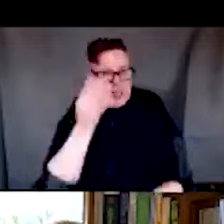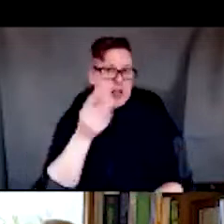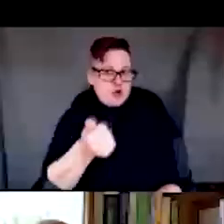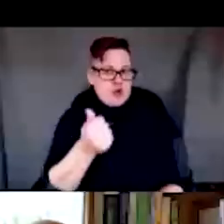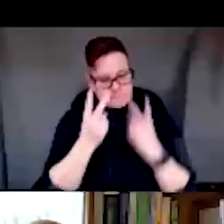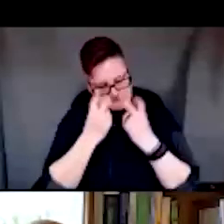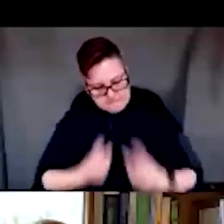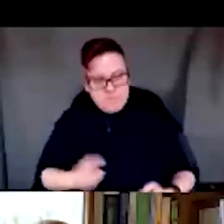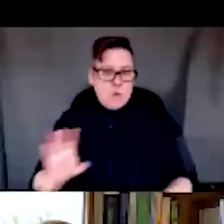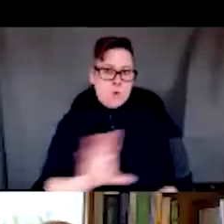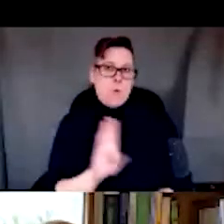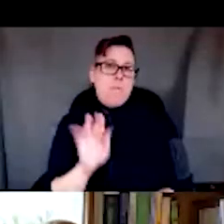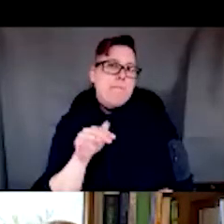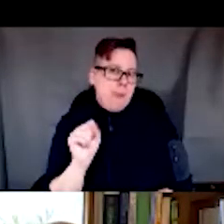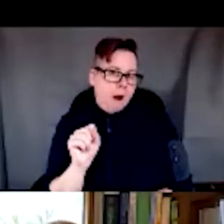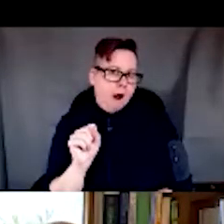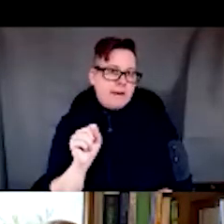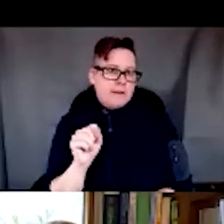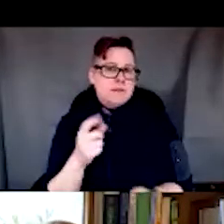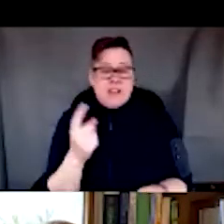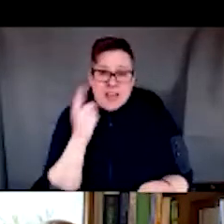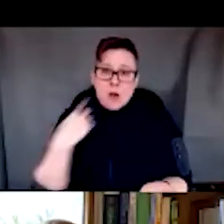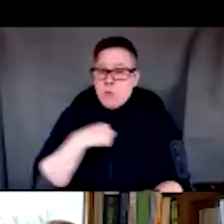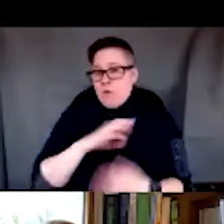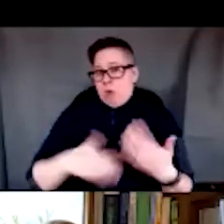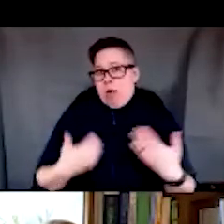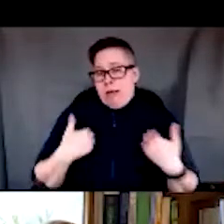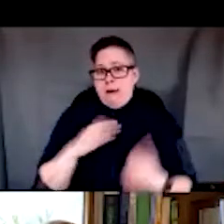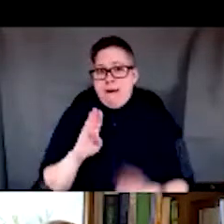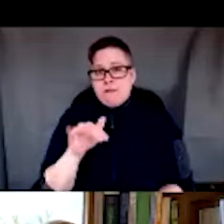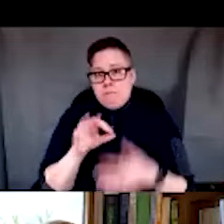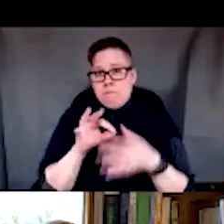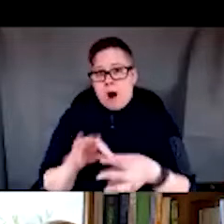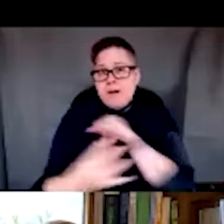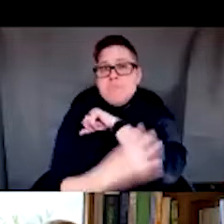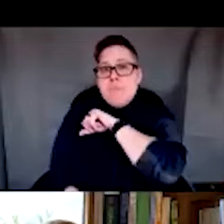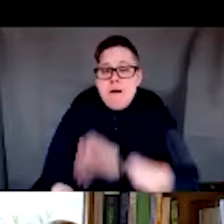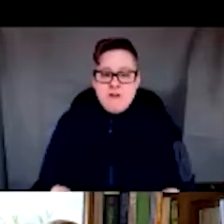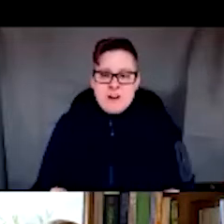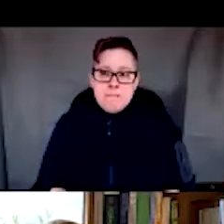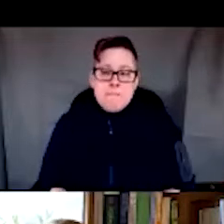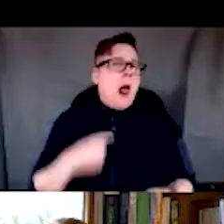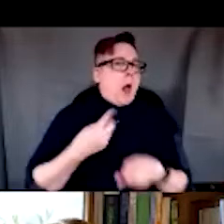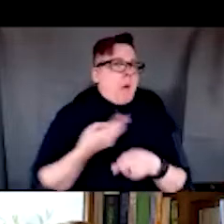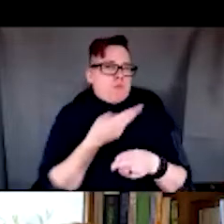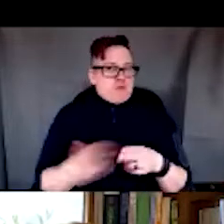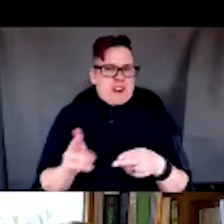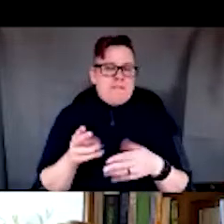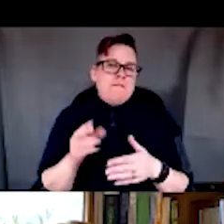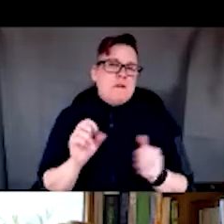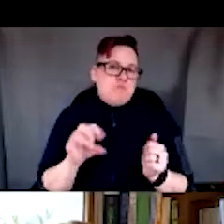about some of the biases that I think exist around poverty. I can share very briefly a